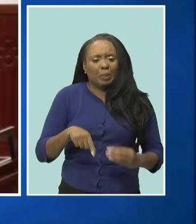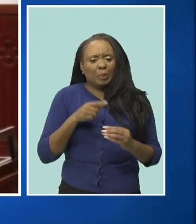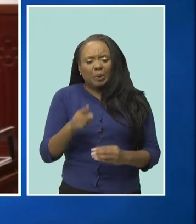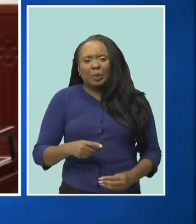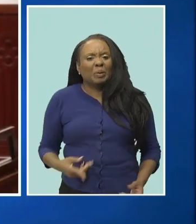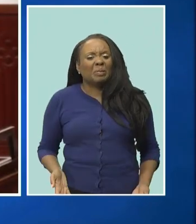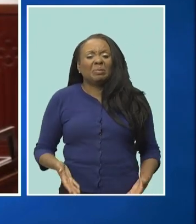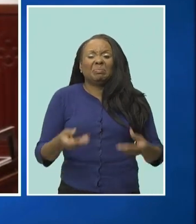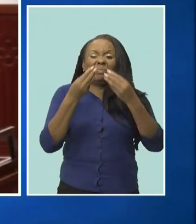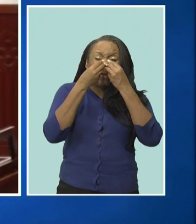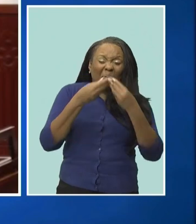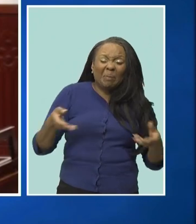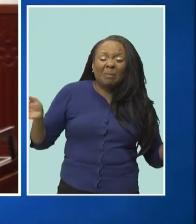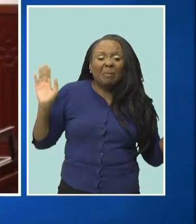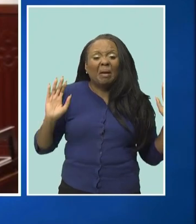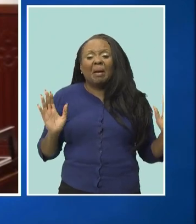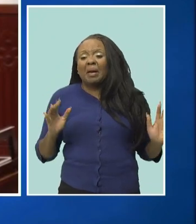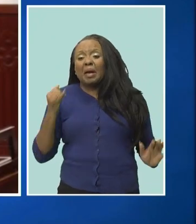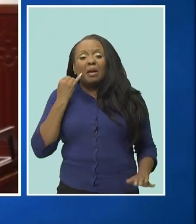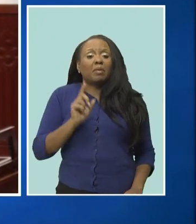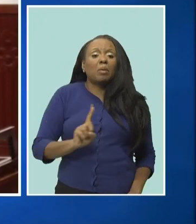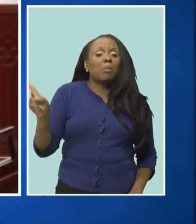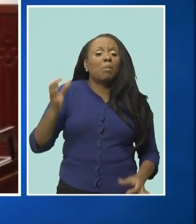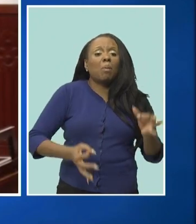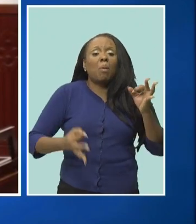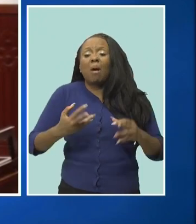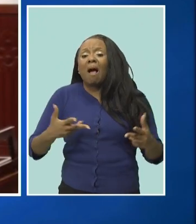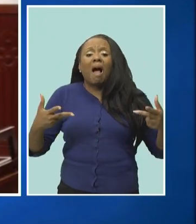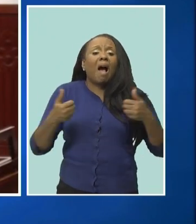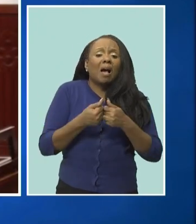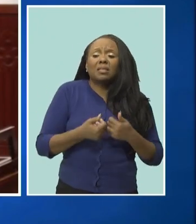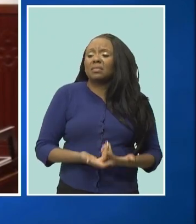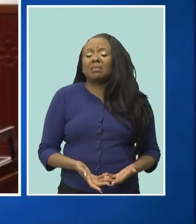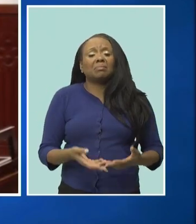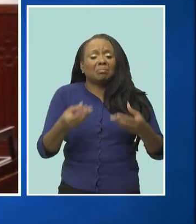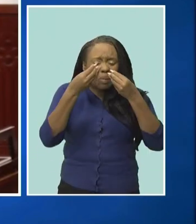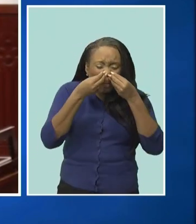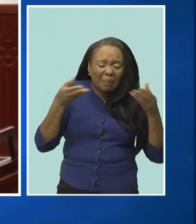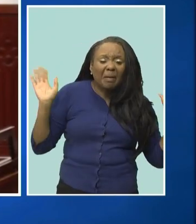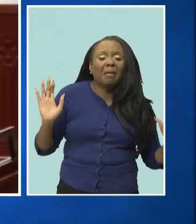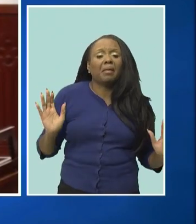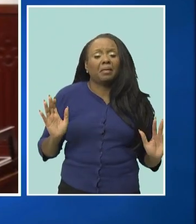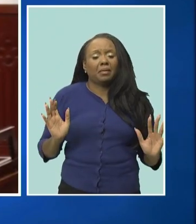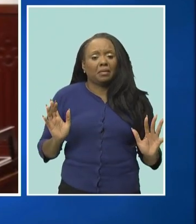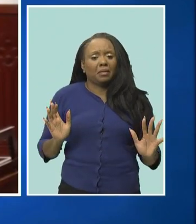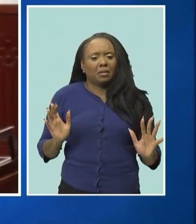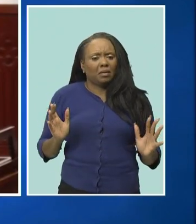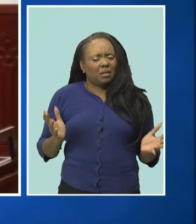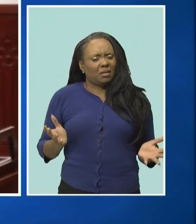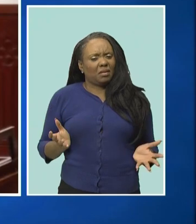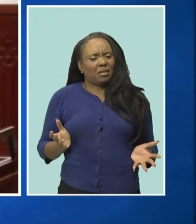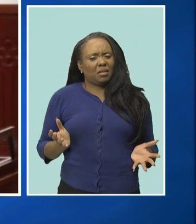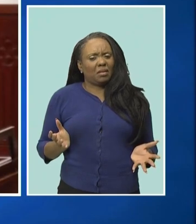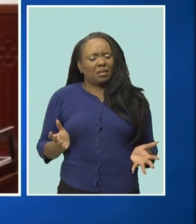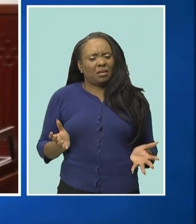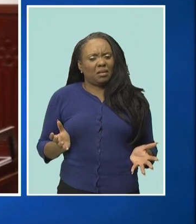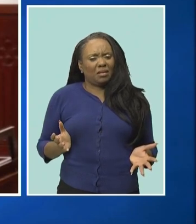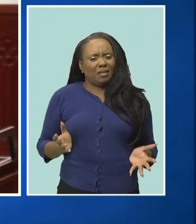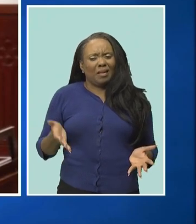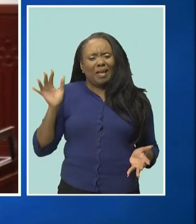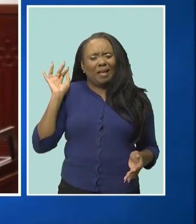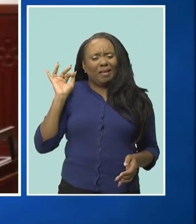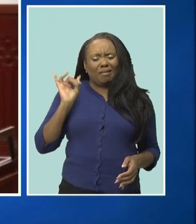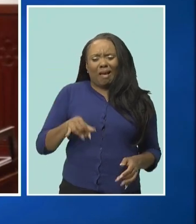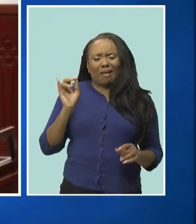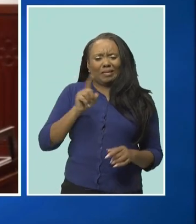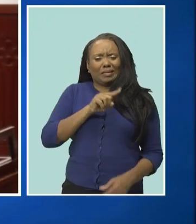many times they are prosecuted or how many accidents they have and there is a culture that